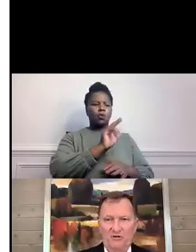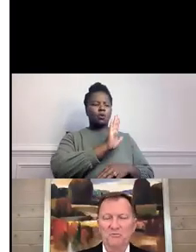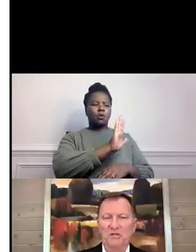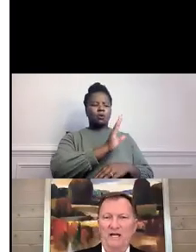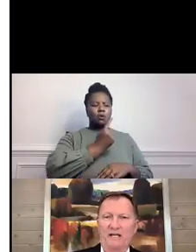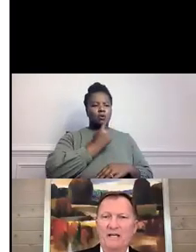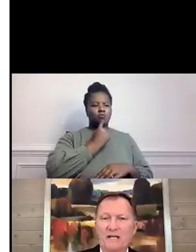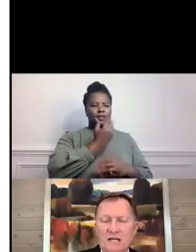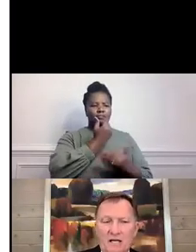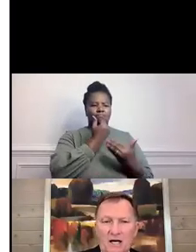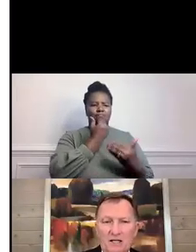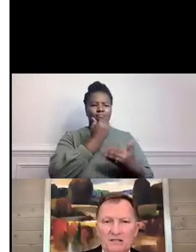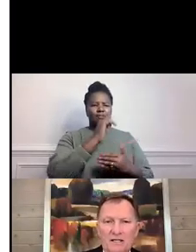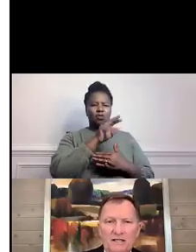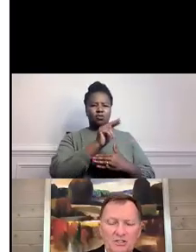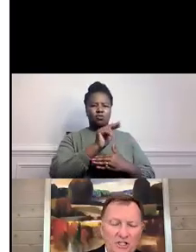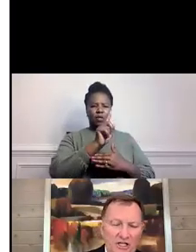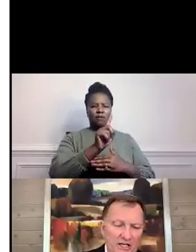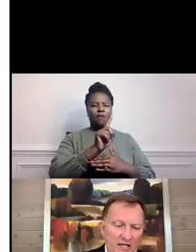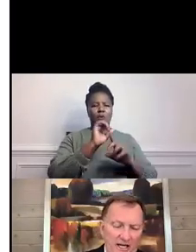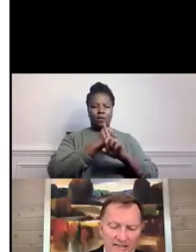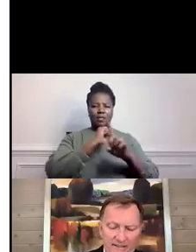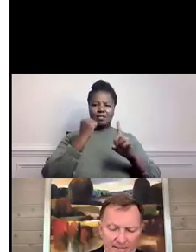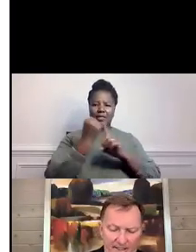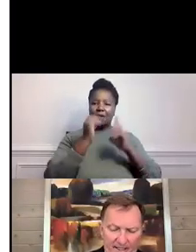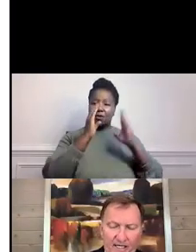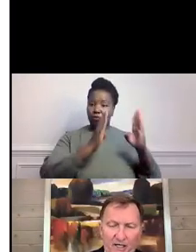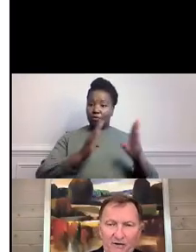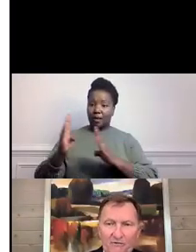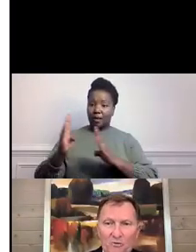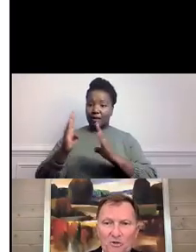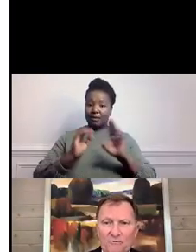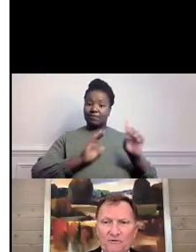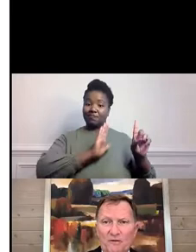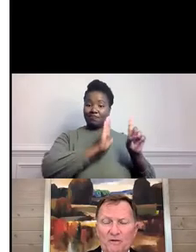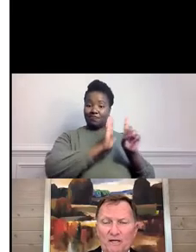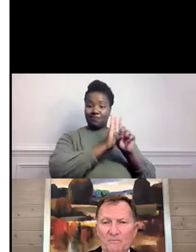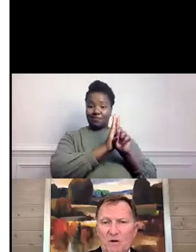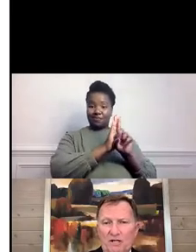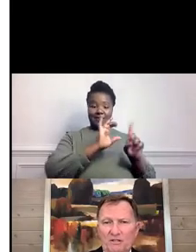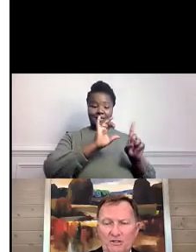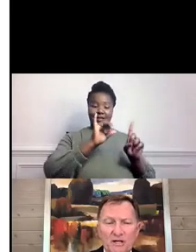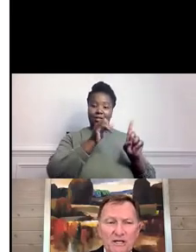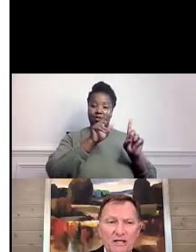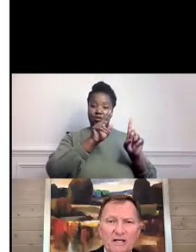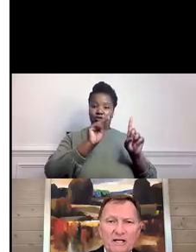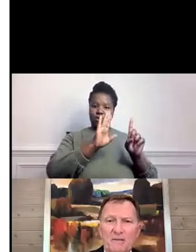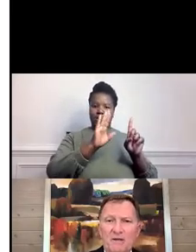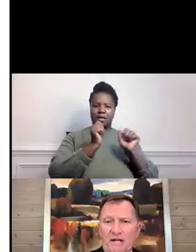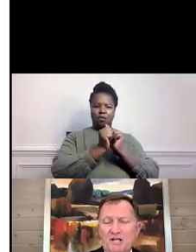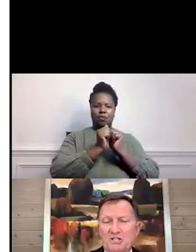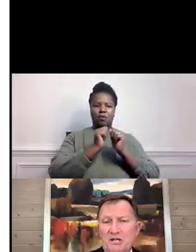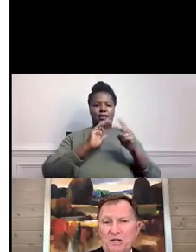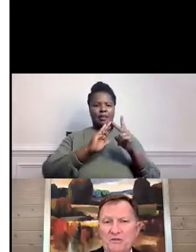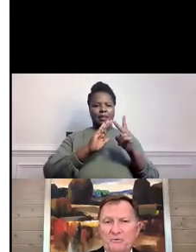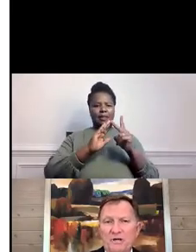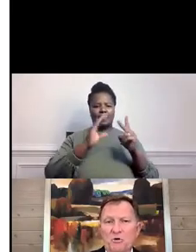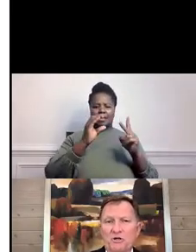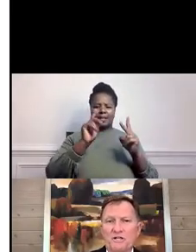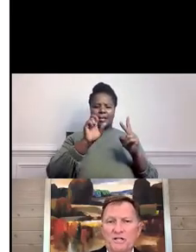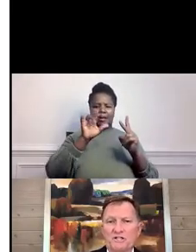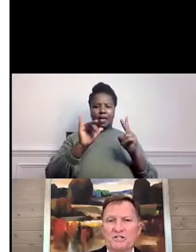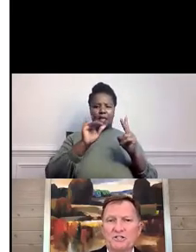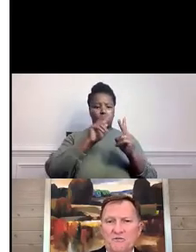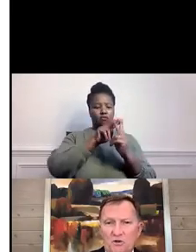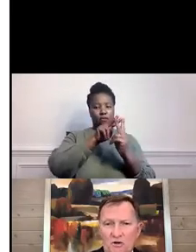of scenario planning. Jen and Carrie Fulmer from Monitor came in and actually ran three